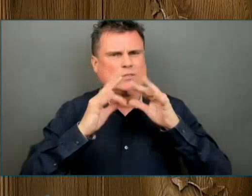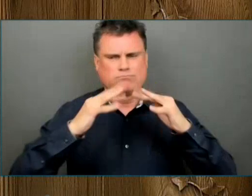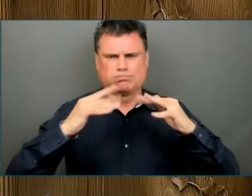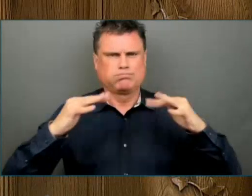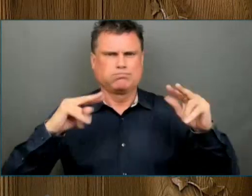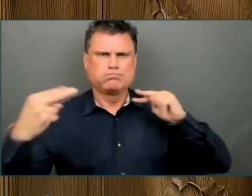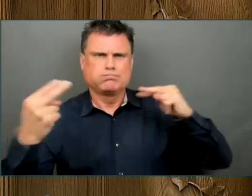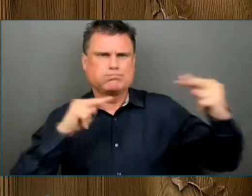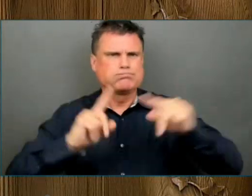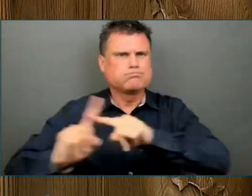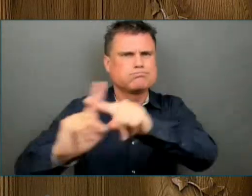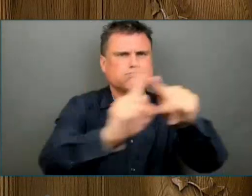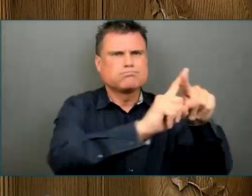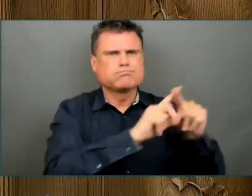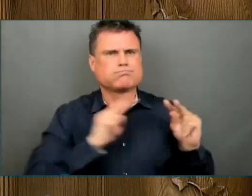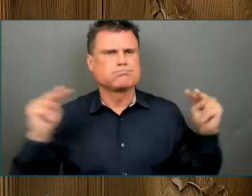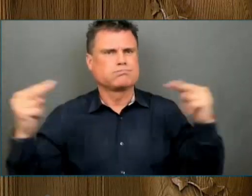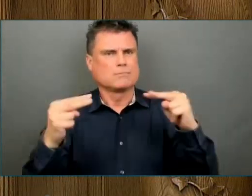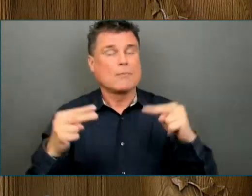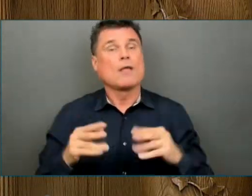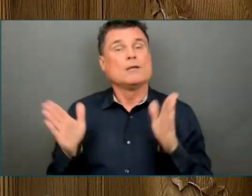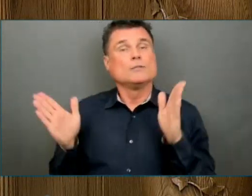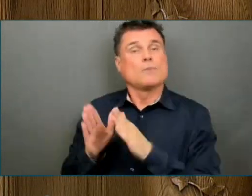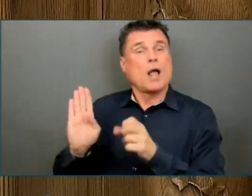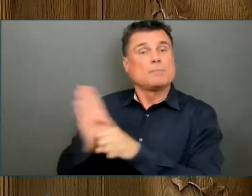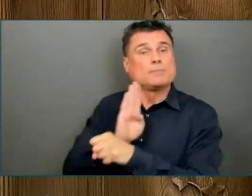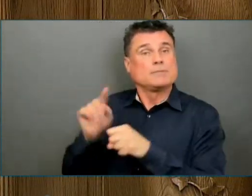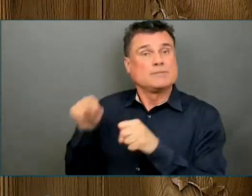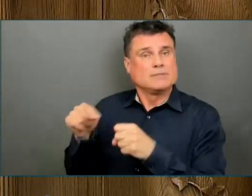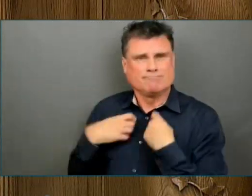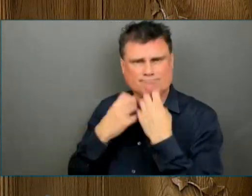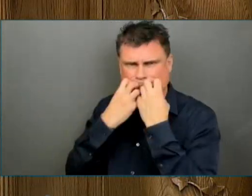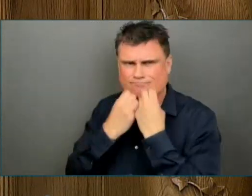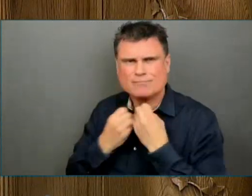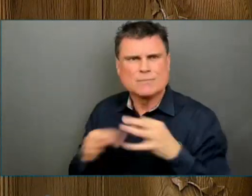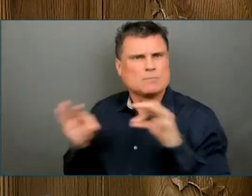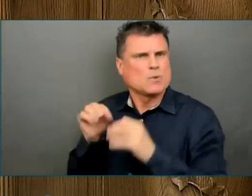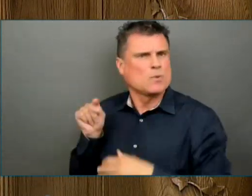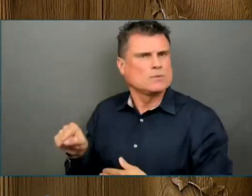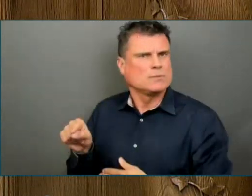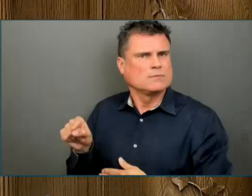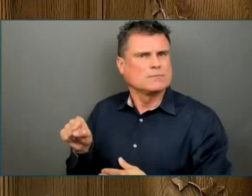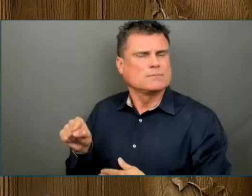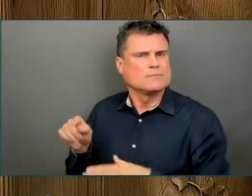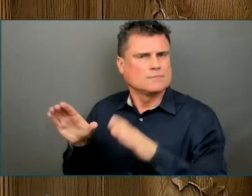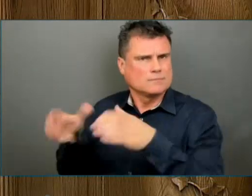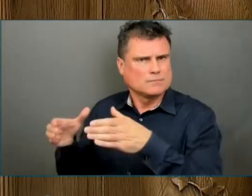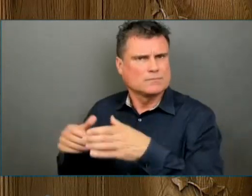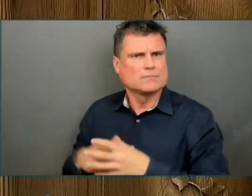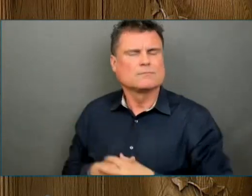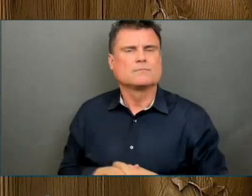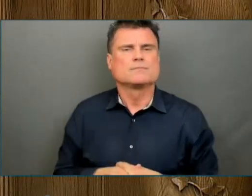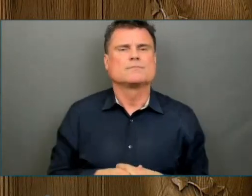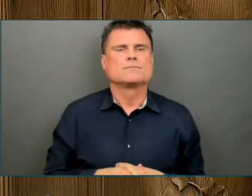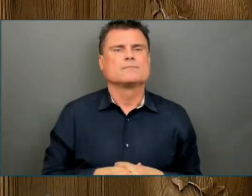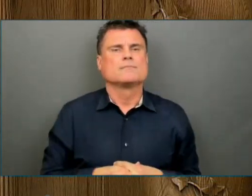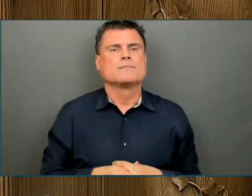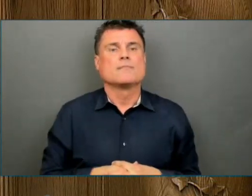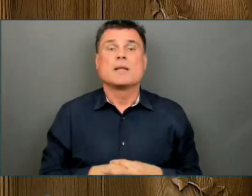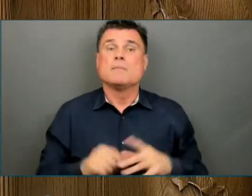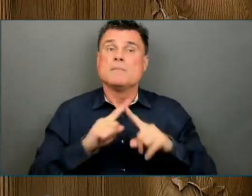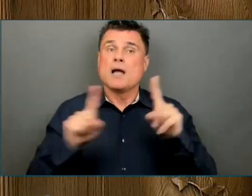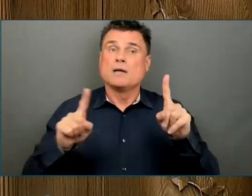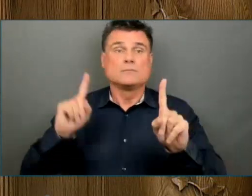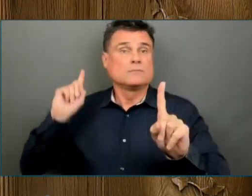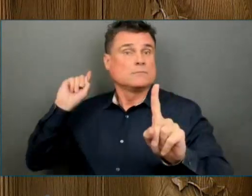tenacity to run a successful small business, faced with thin margins and an ever-changing marketplace. The